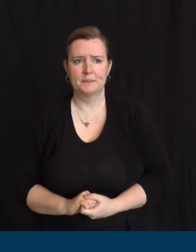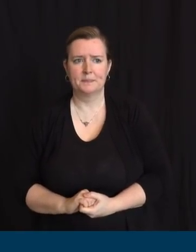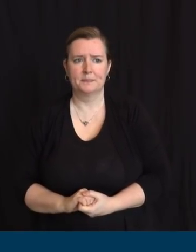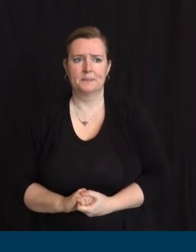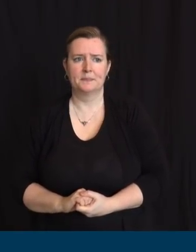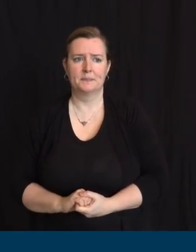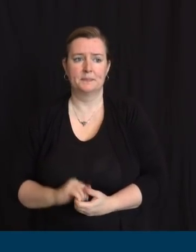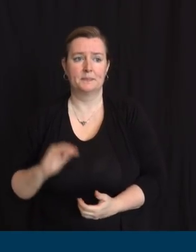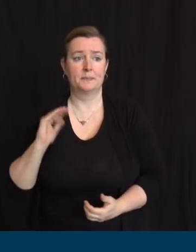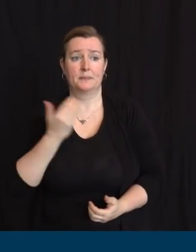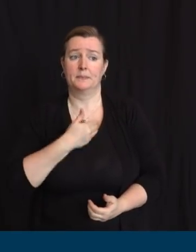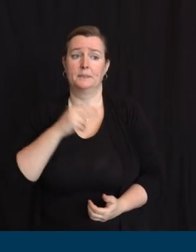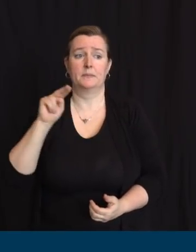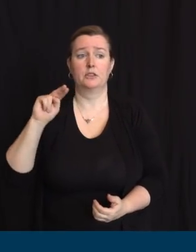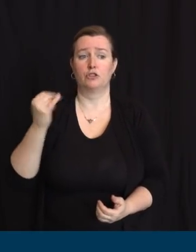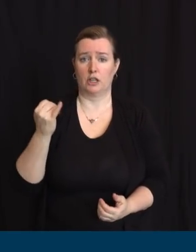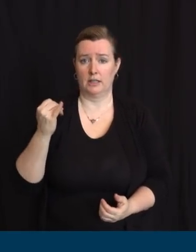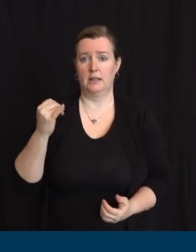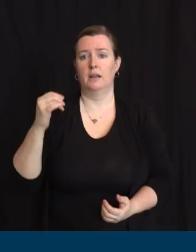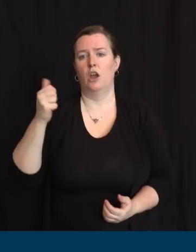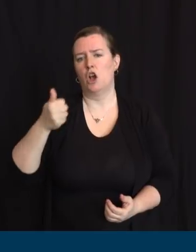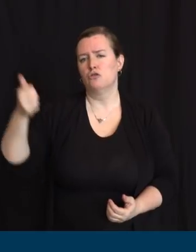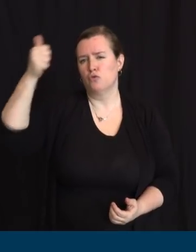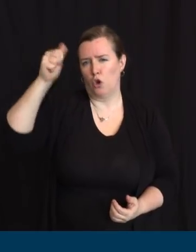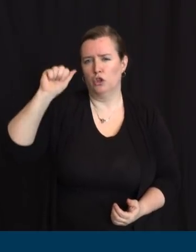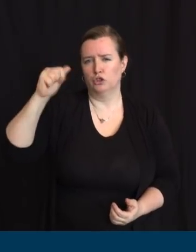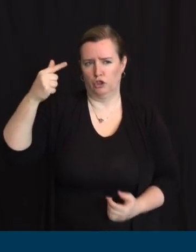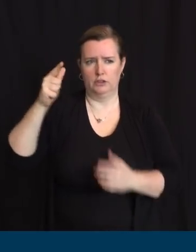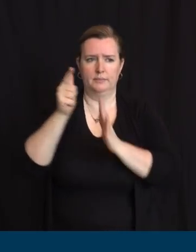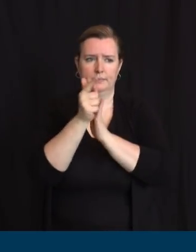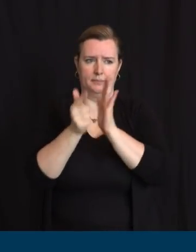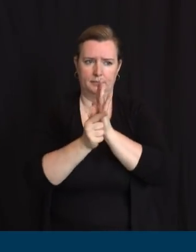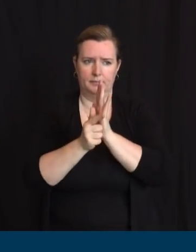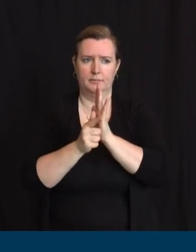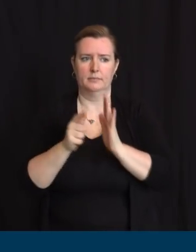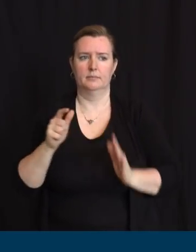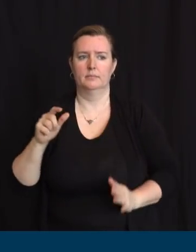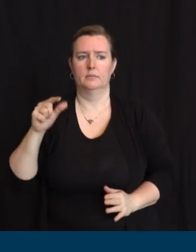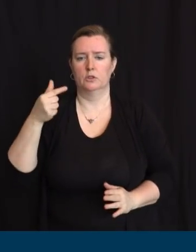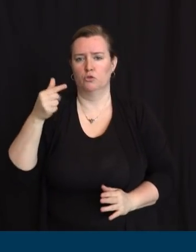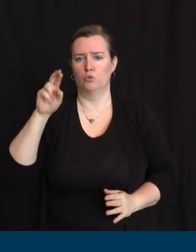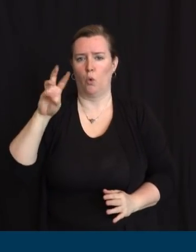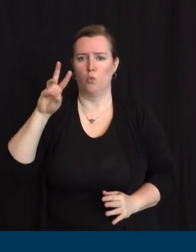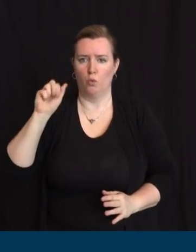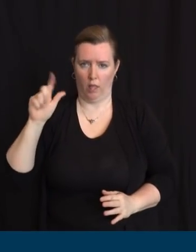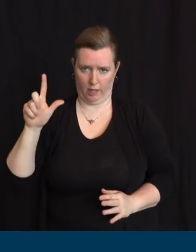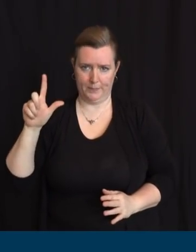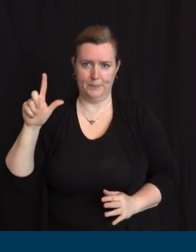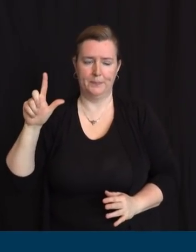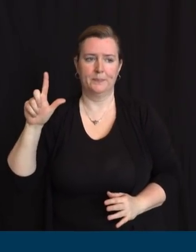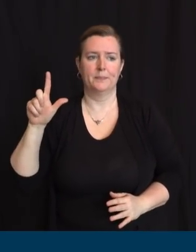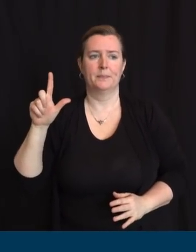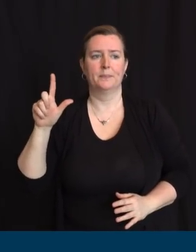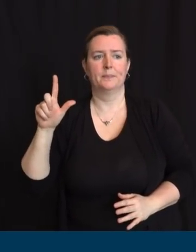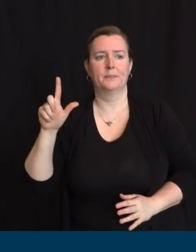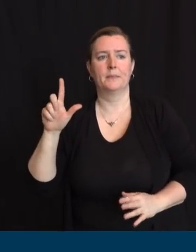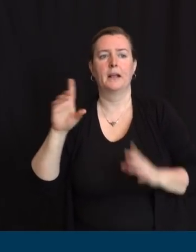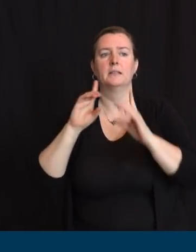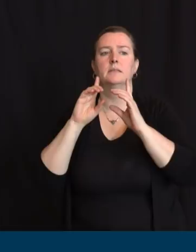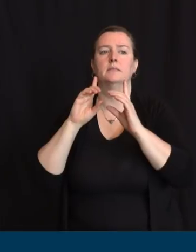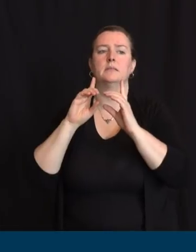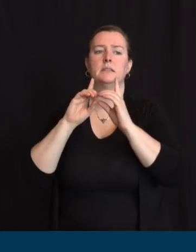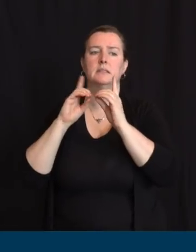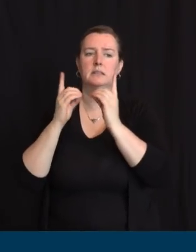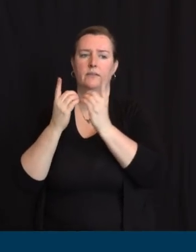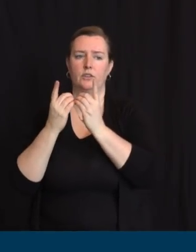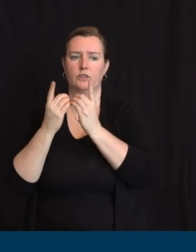-Grewal, bless you, and the Division of Consumer Affairs are announcing today that more than 10,600 out-of-state health